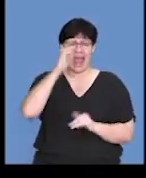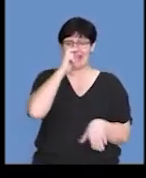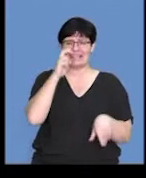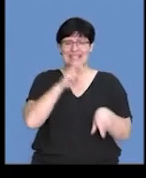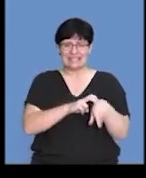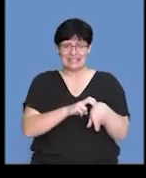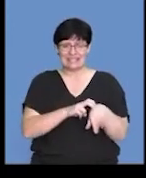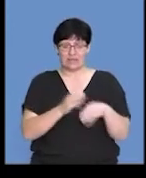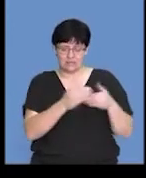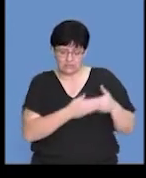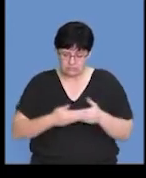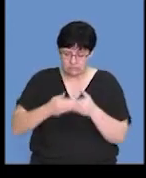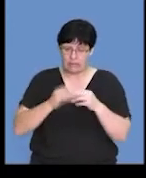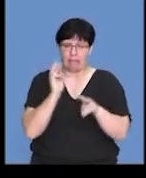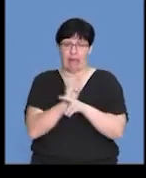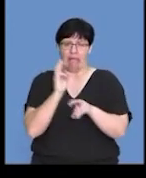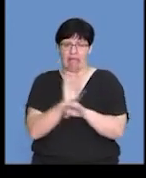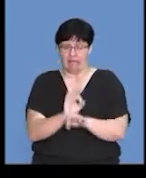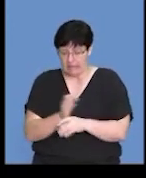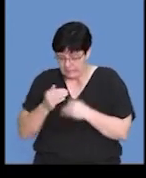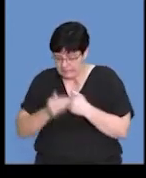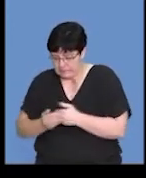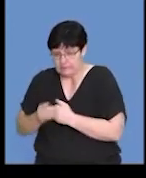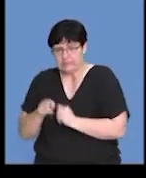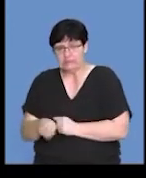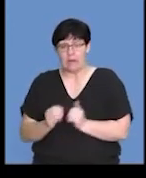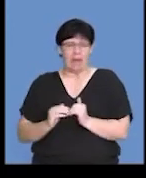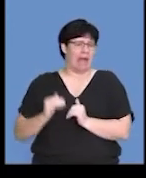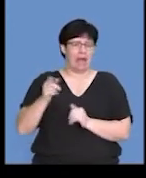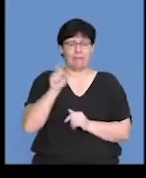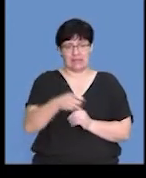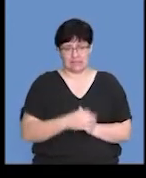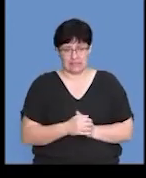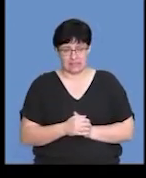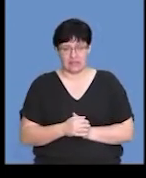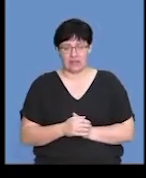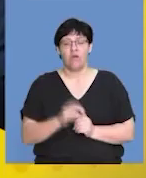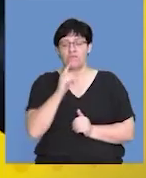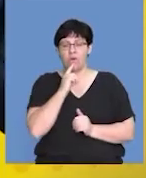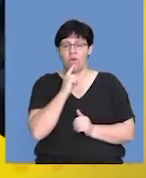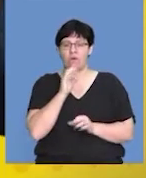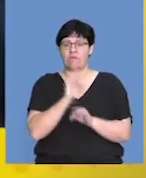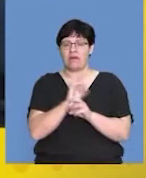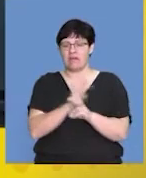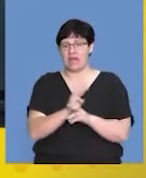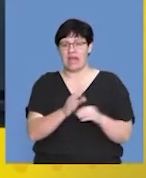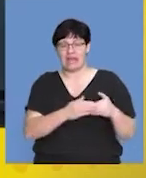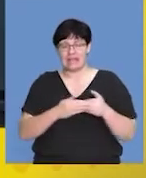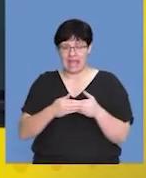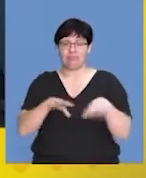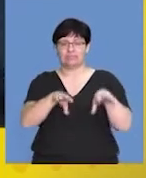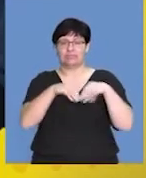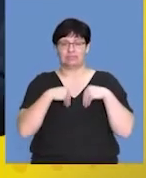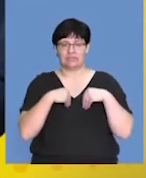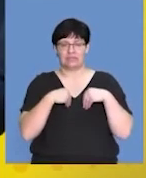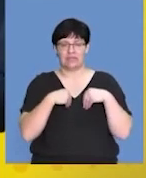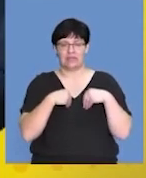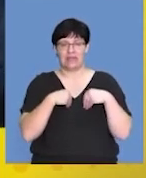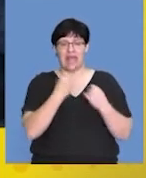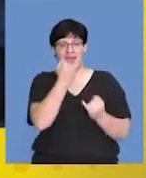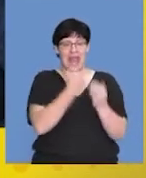degree of parental care? now guys, you know that parental care is a strategy that are adopted by